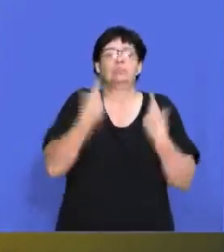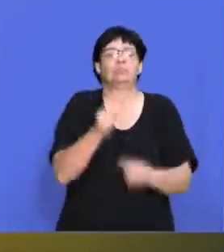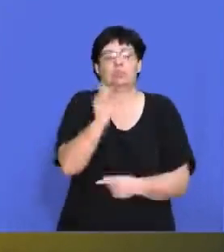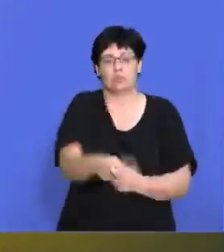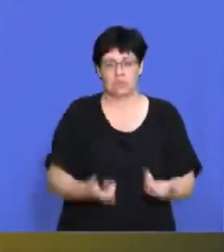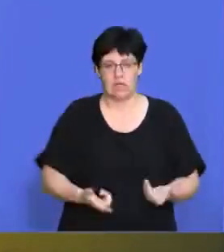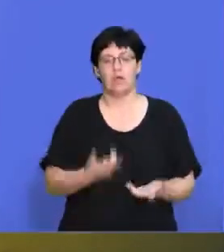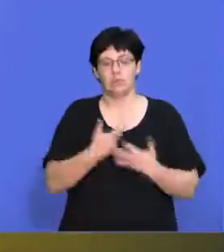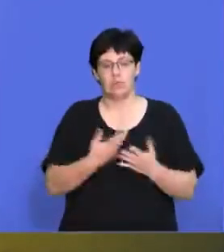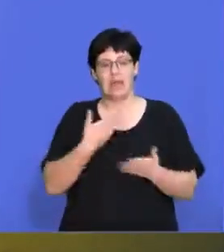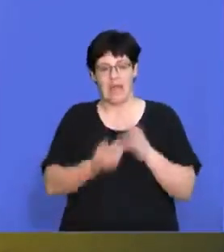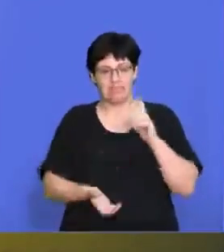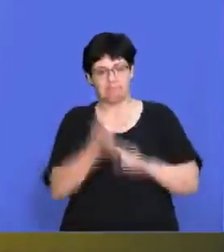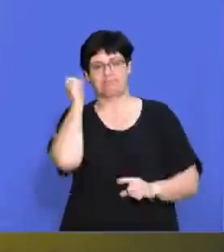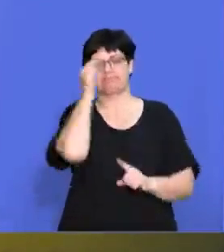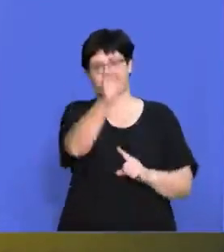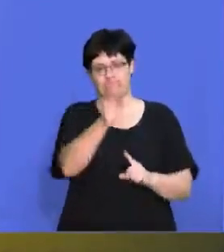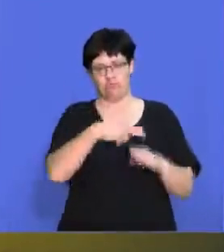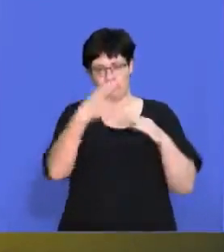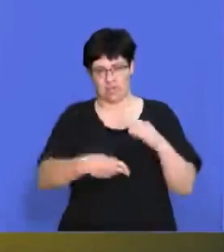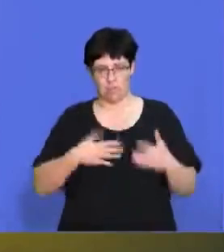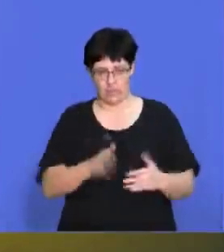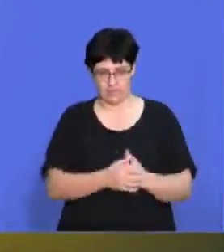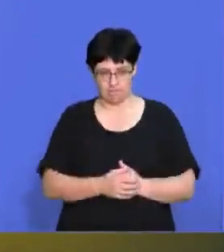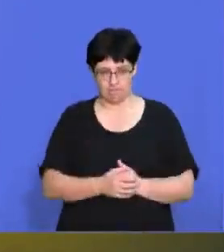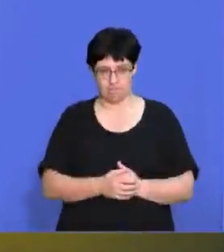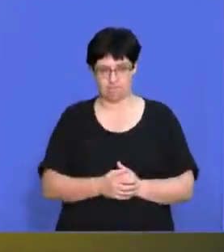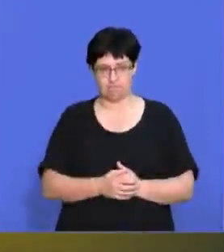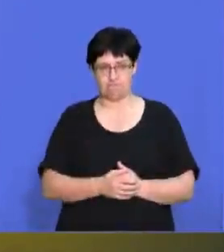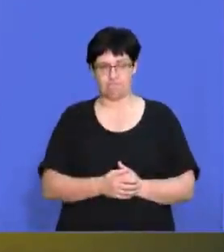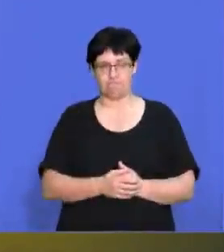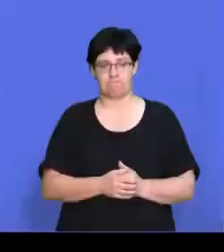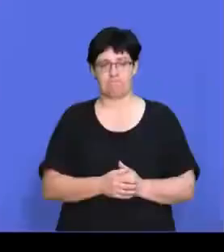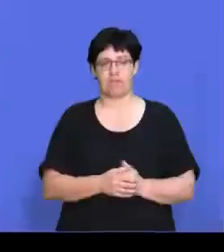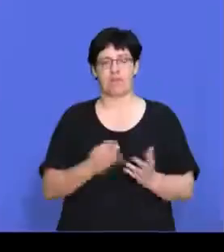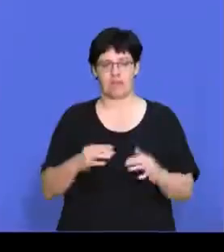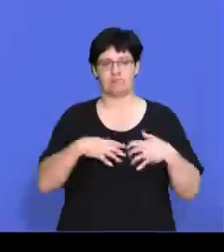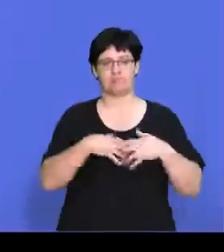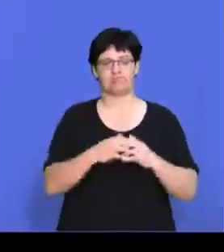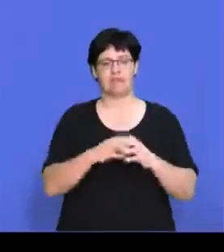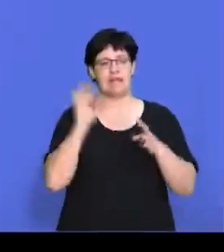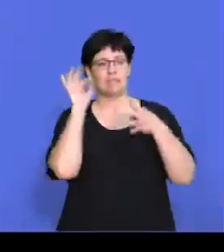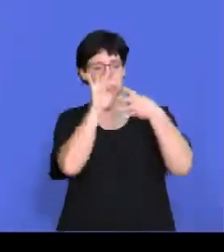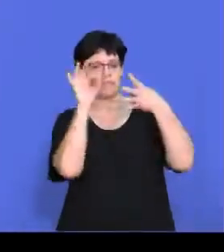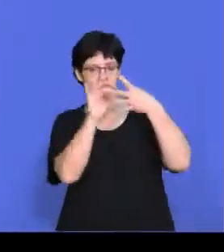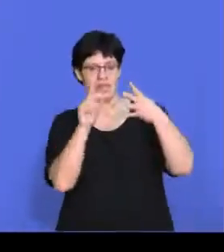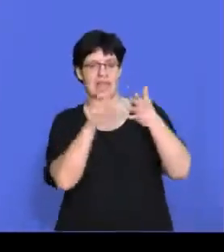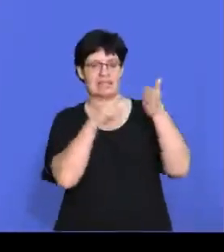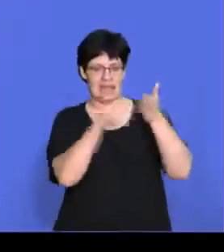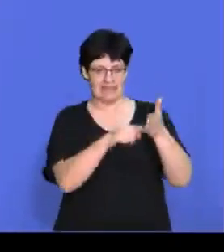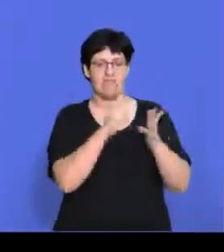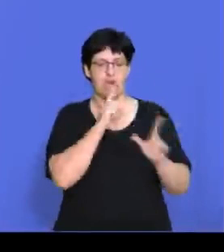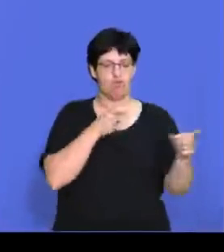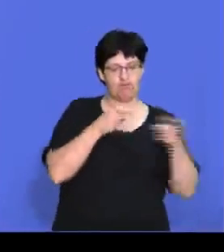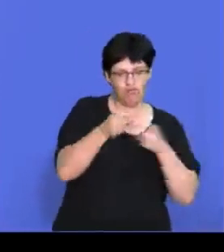do they have to do in order to ensure that they get the results that they want? And then we have to set specific dates